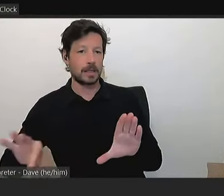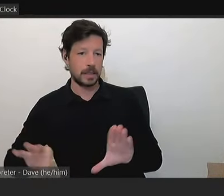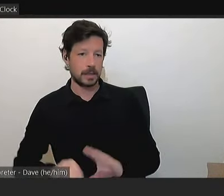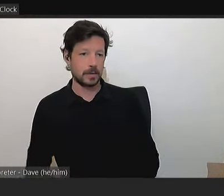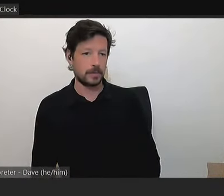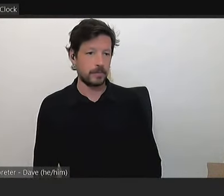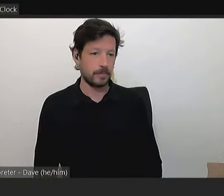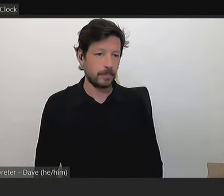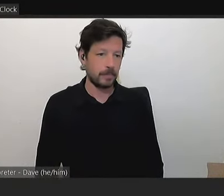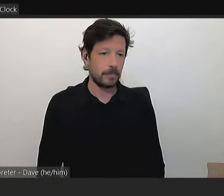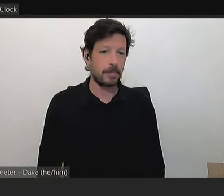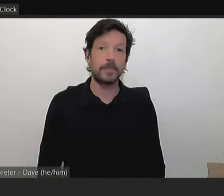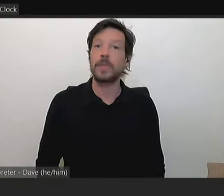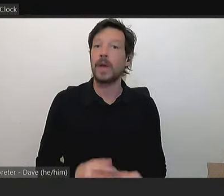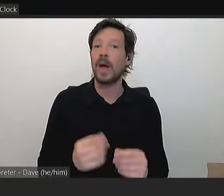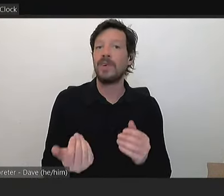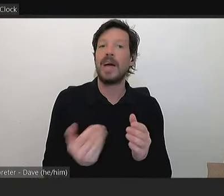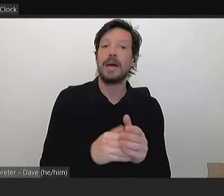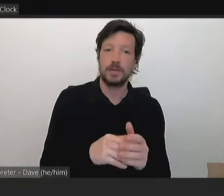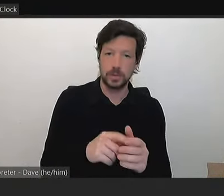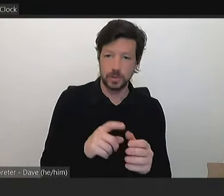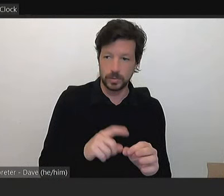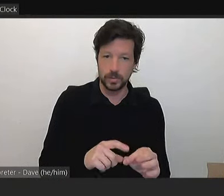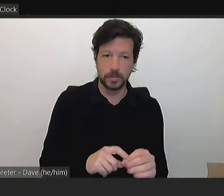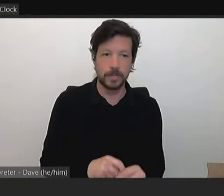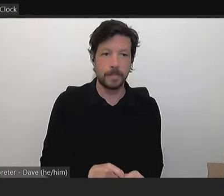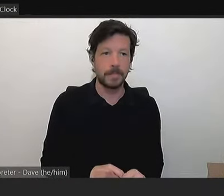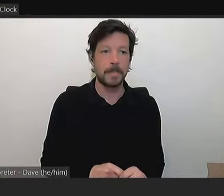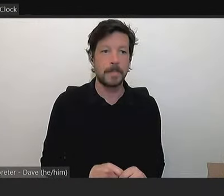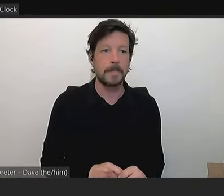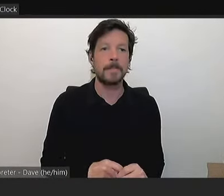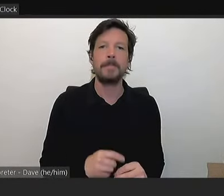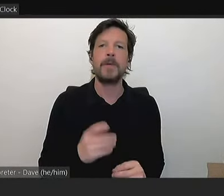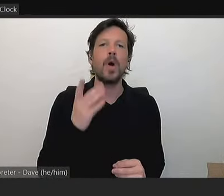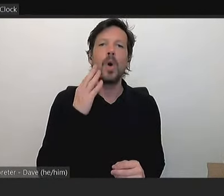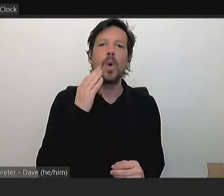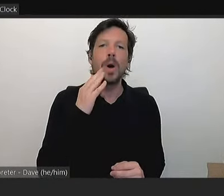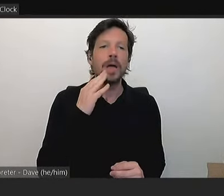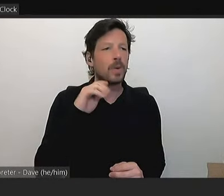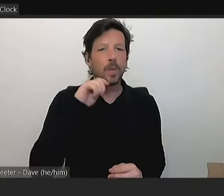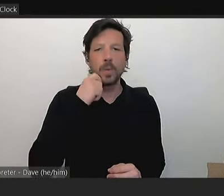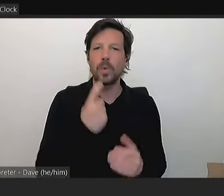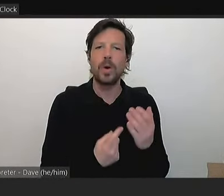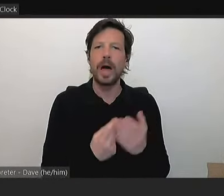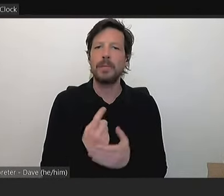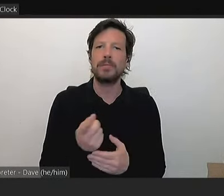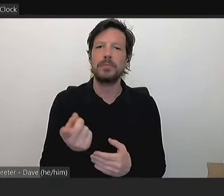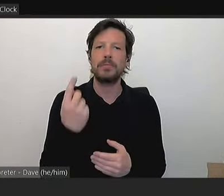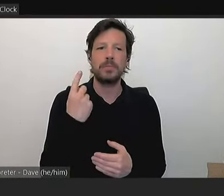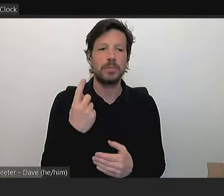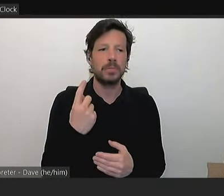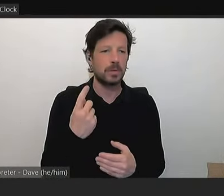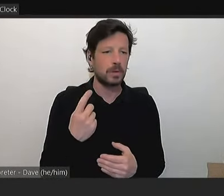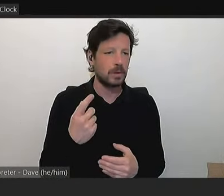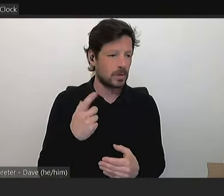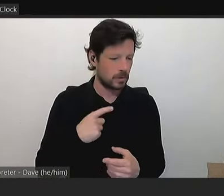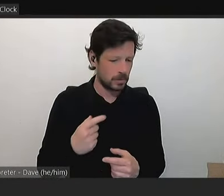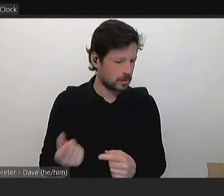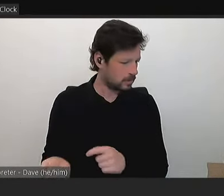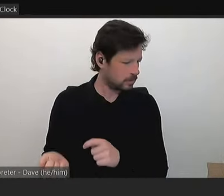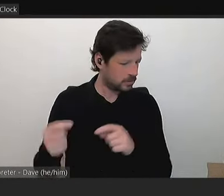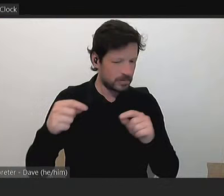Can I have a follow-up question? Um, when will Council be engaging a golf architect for the work? Because I believe it's coming back to Council in November,